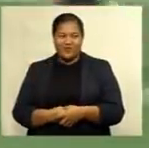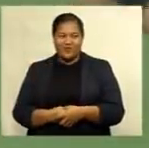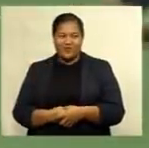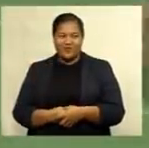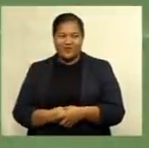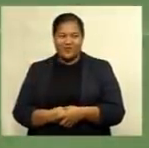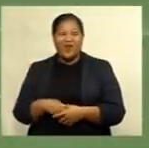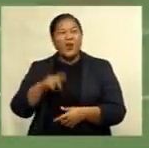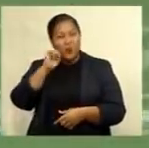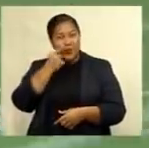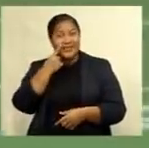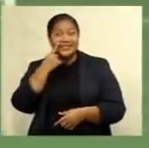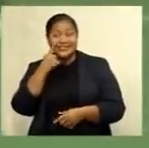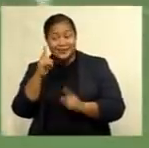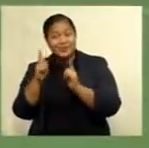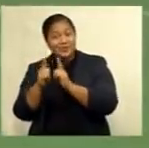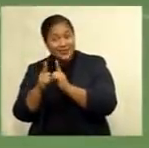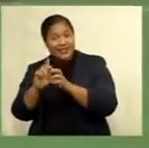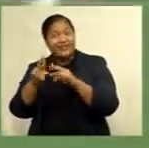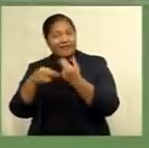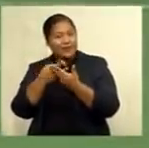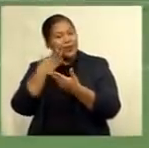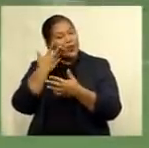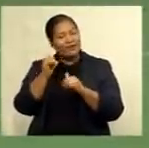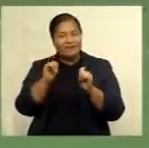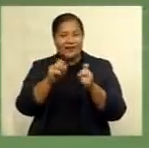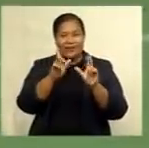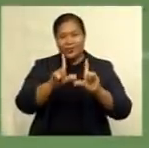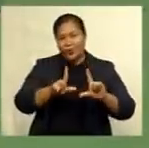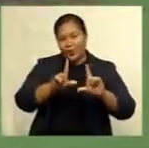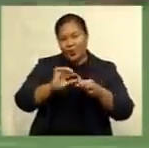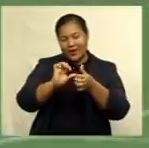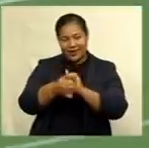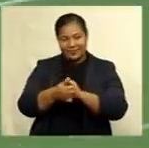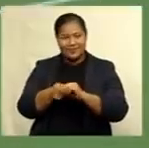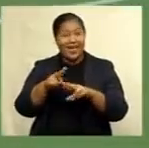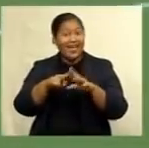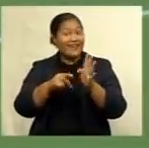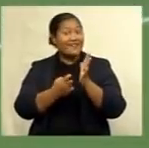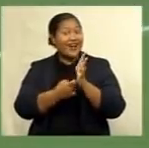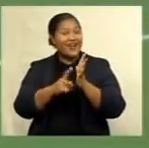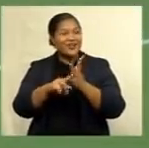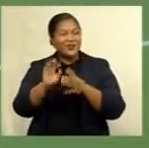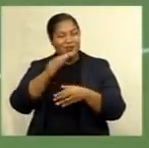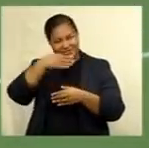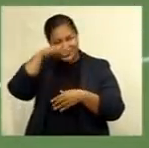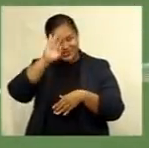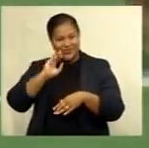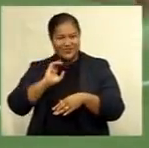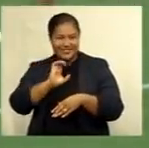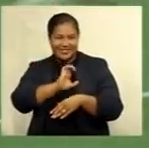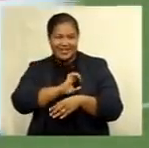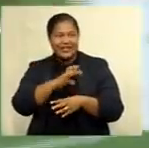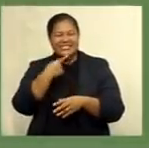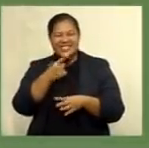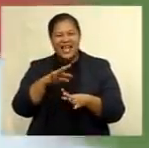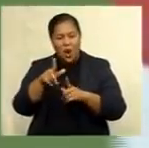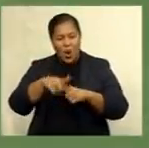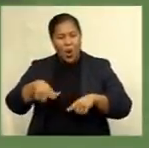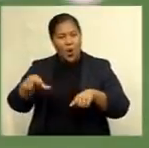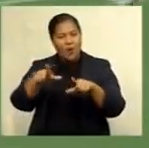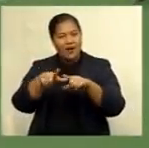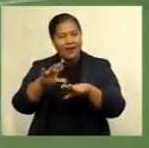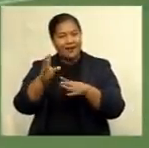our family after Tokyo. FRU chief executive says local players like Wayne N'Golo have proven